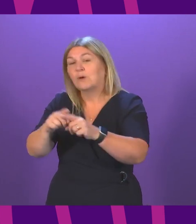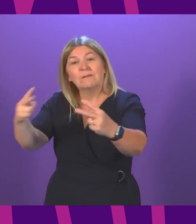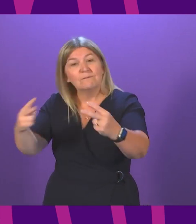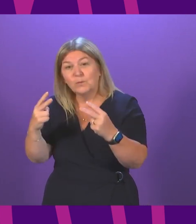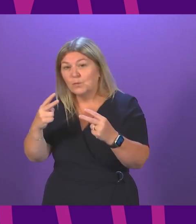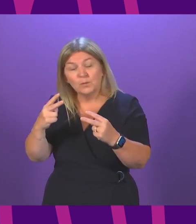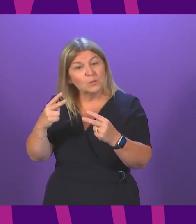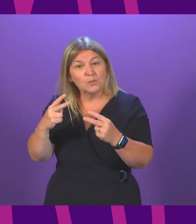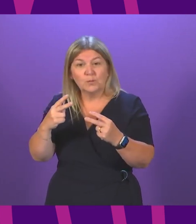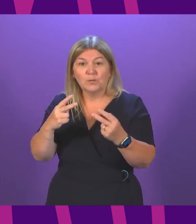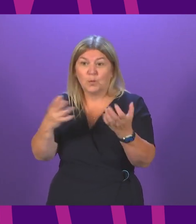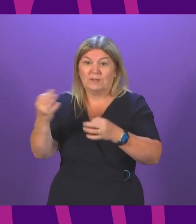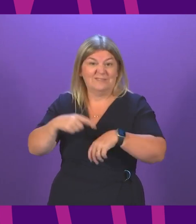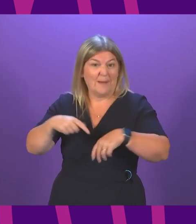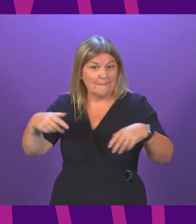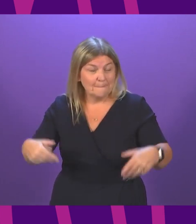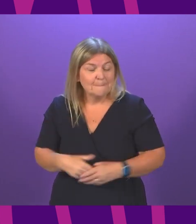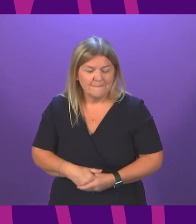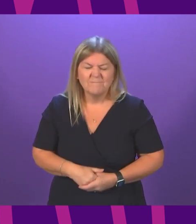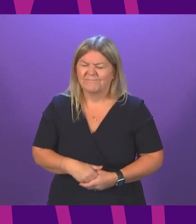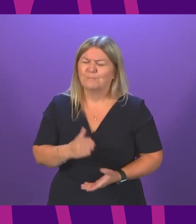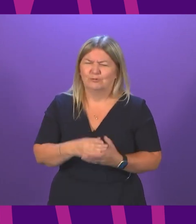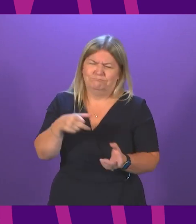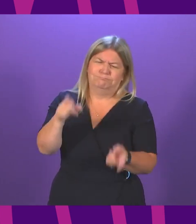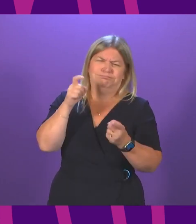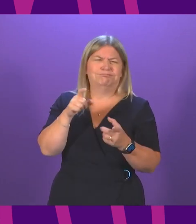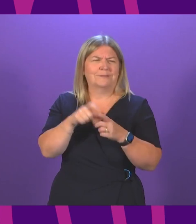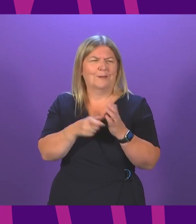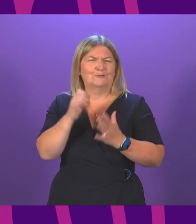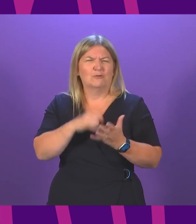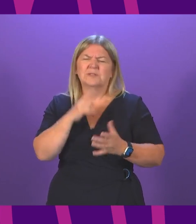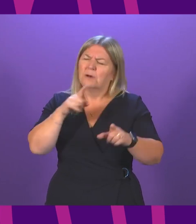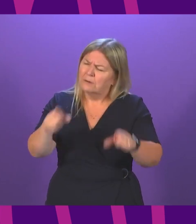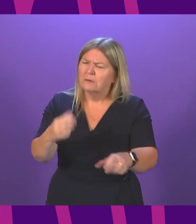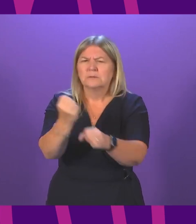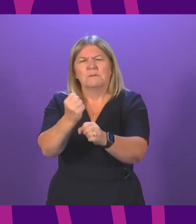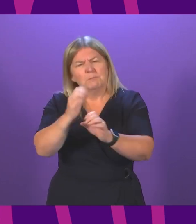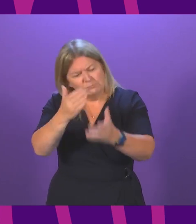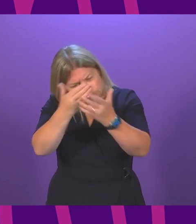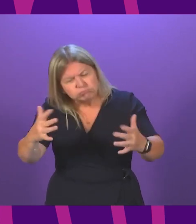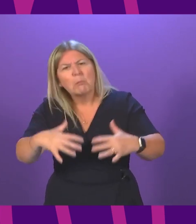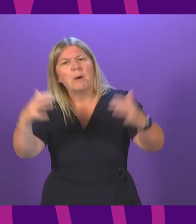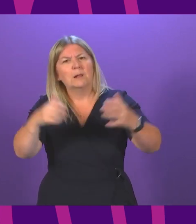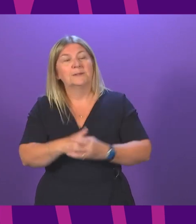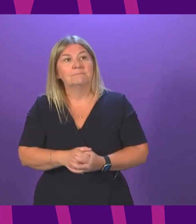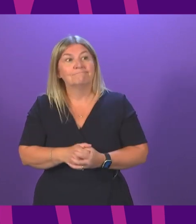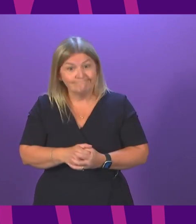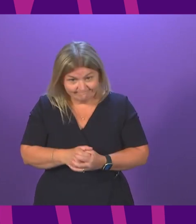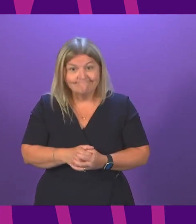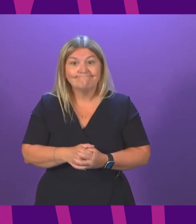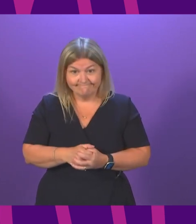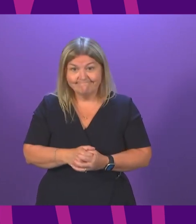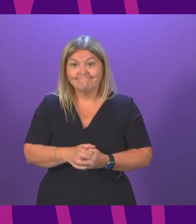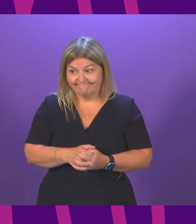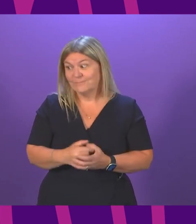is, but regular viewers will have heard Douglas Ross say to me that this government needs to respect Parliament. So what we did, Cabinet discussed this